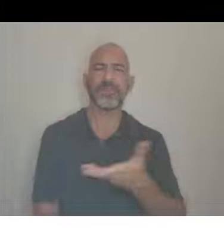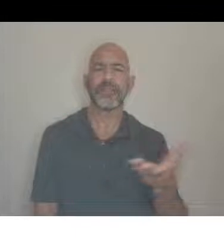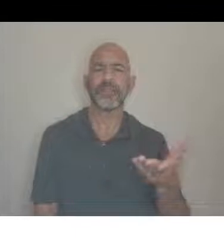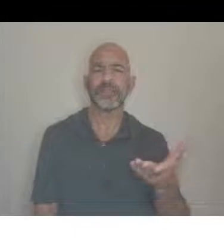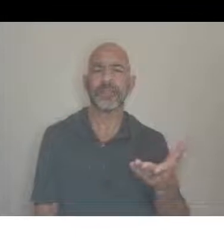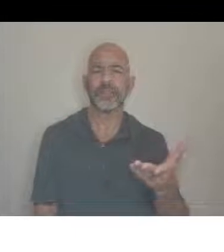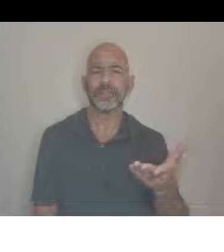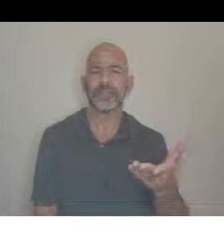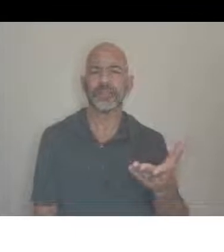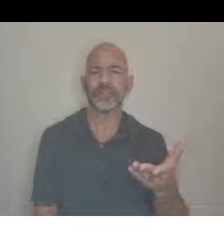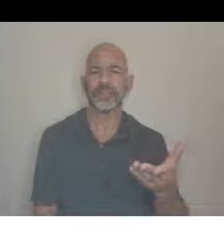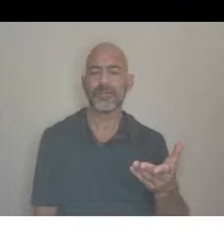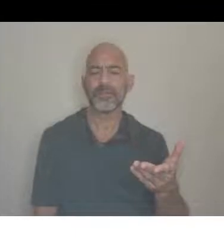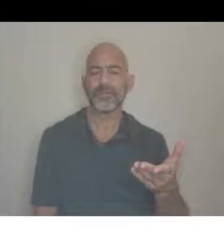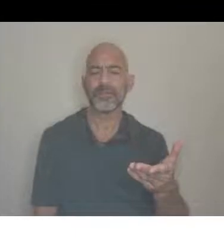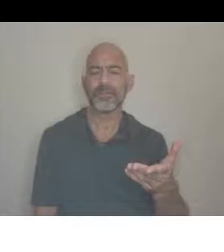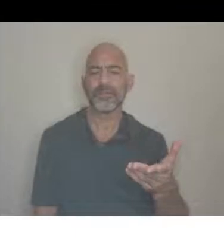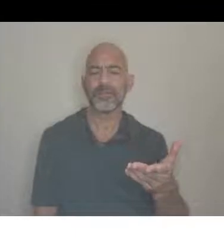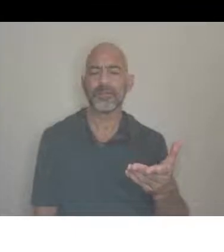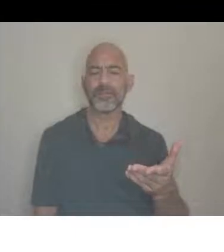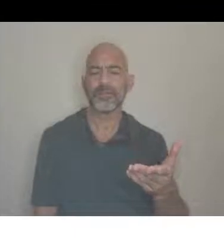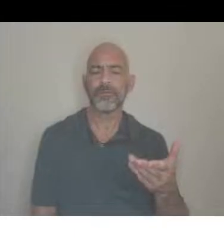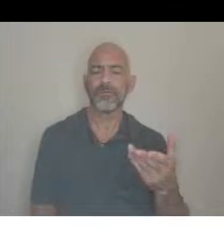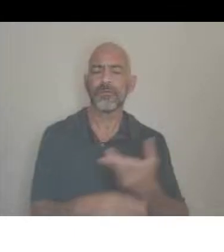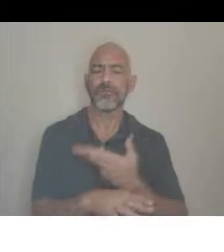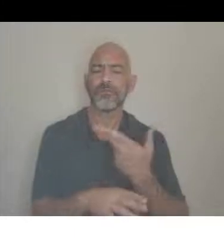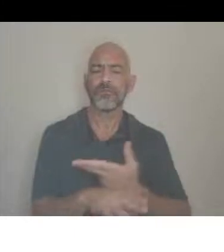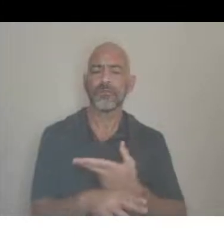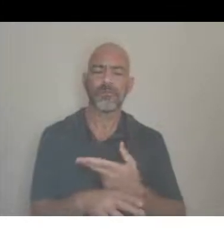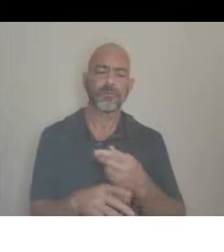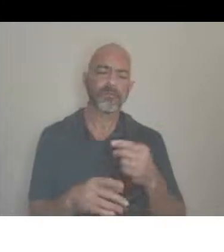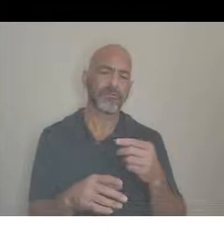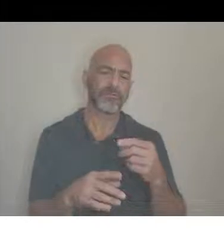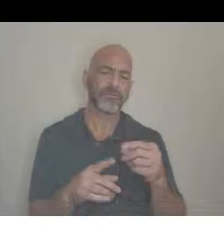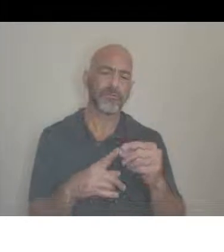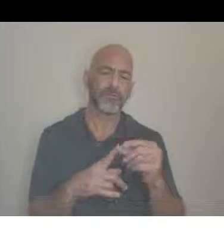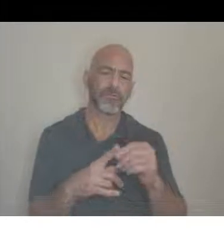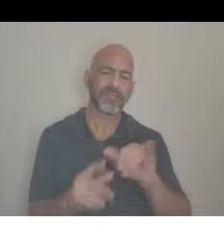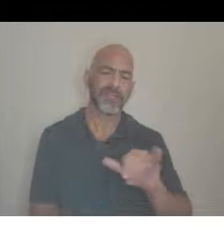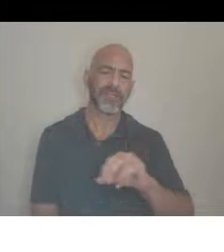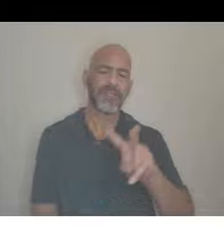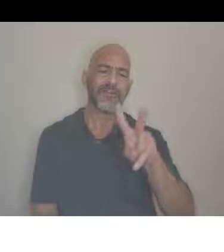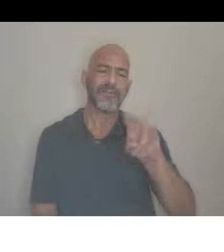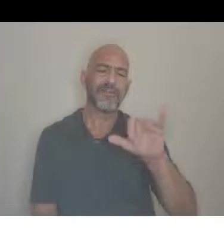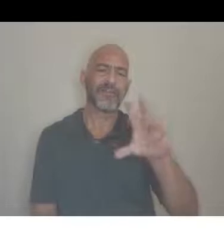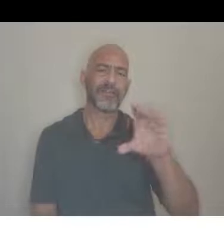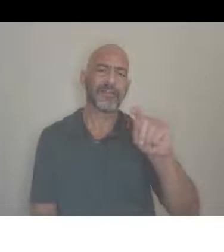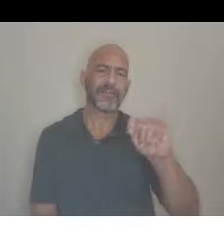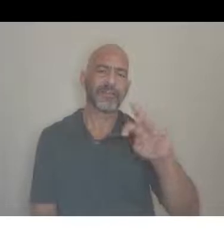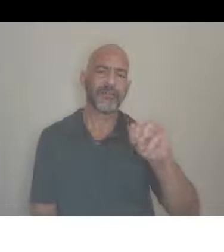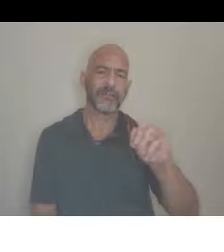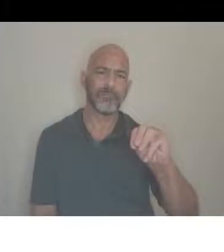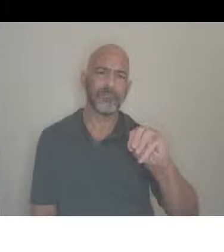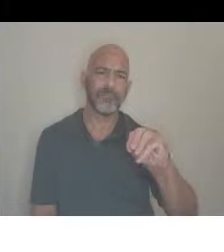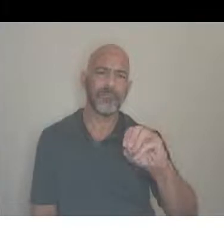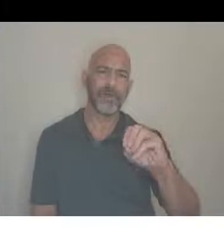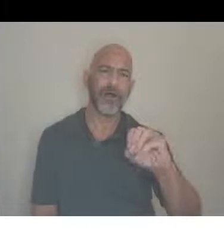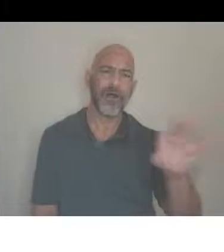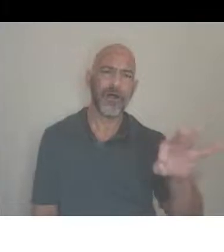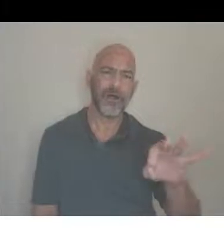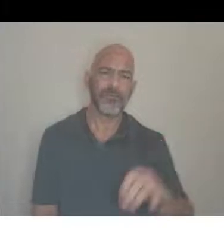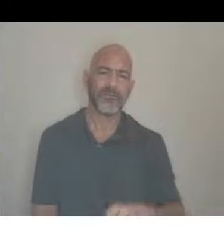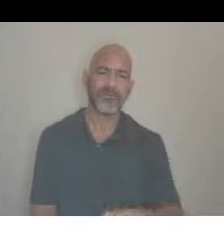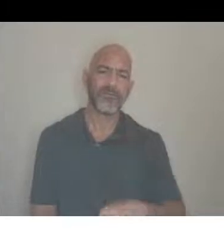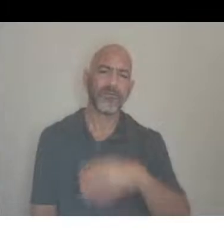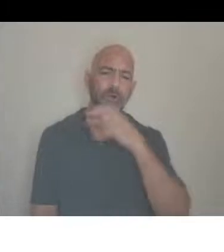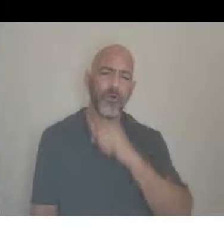um, victim of suffering from things like that. And then, uh, same with the other antiquated terms here, to call